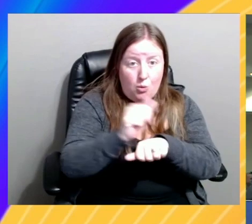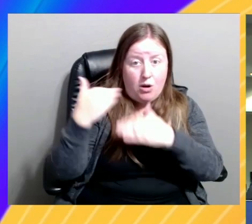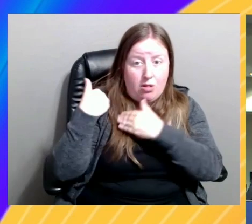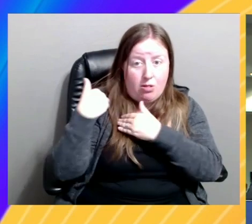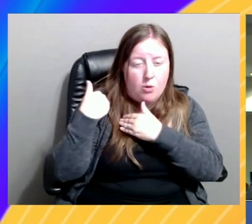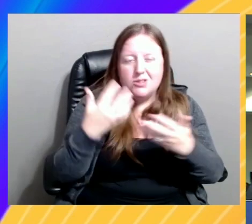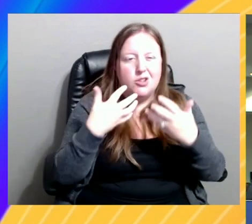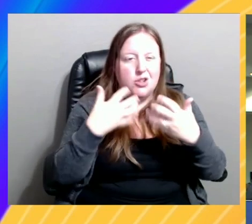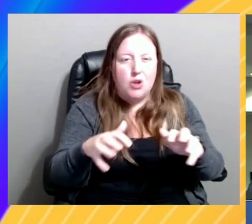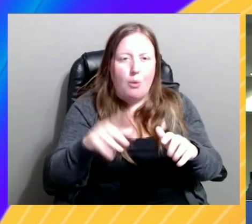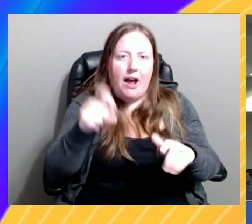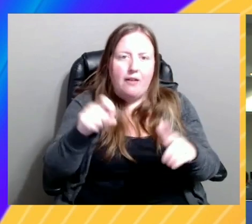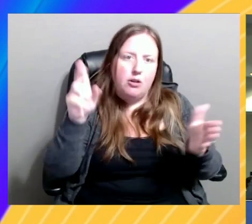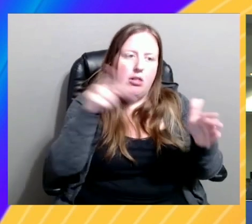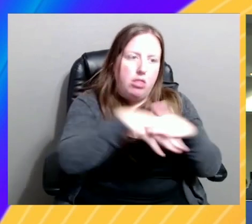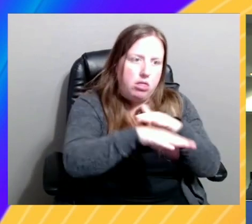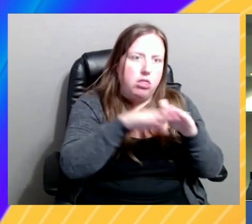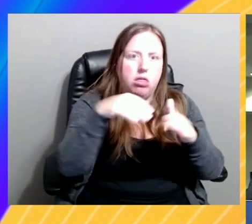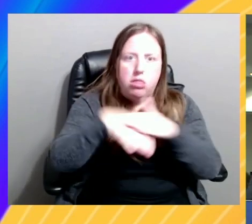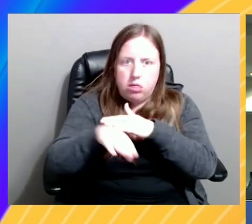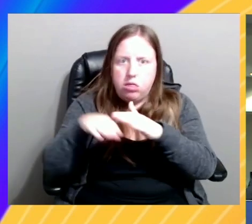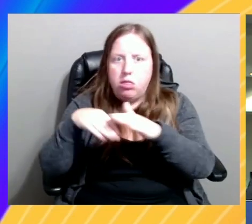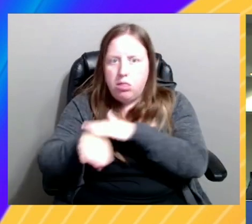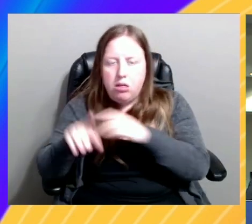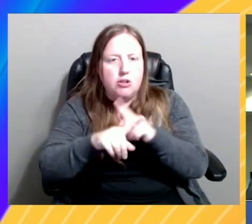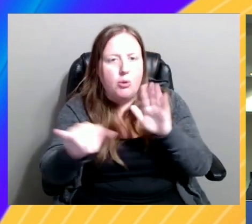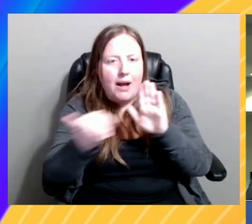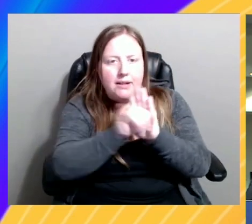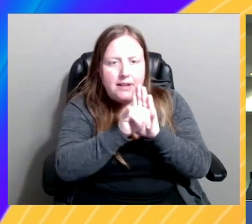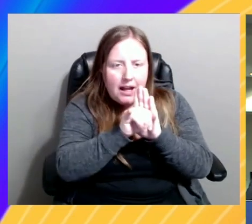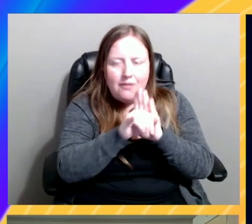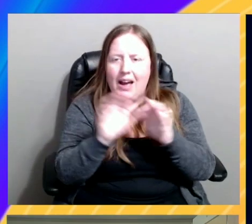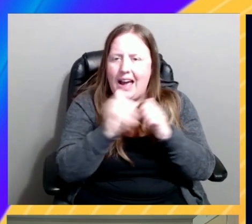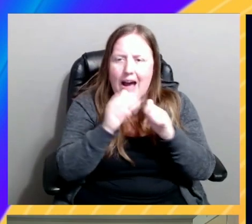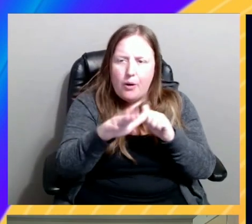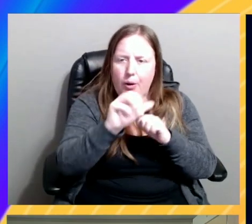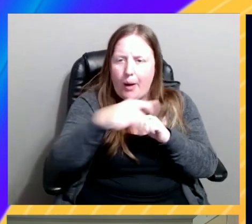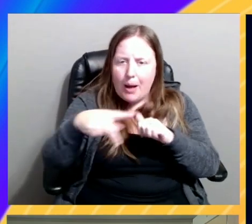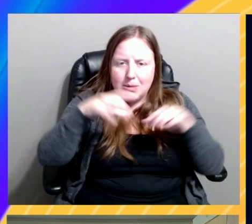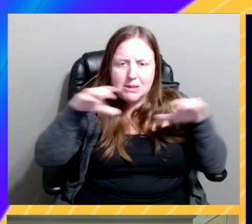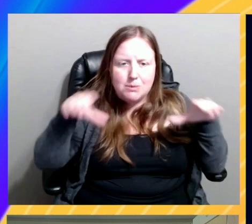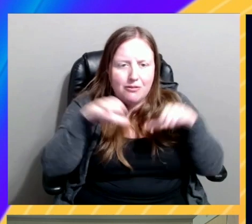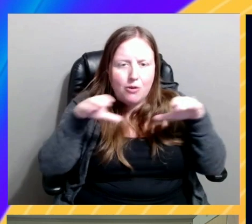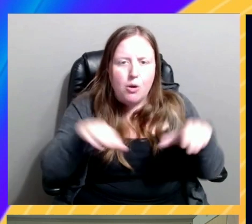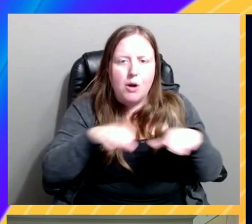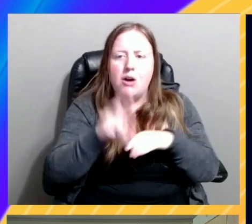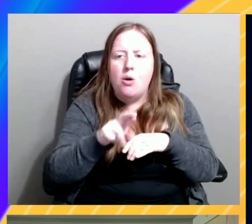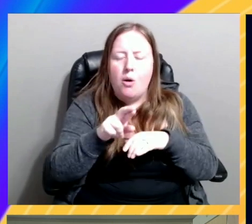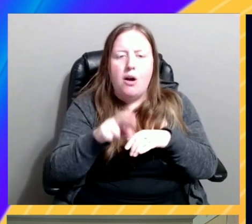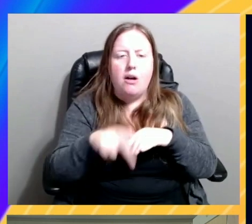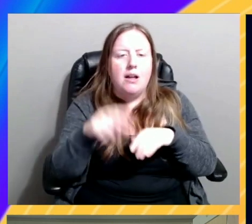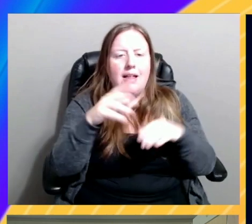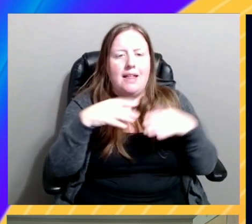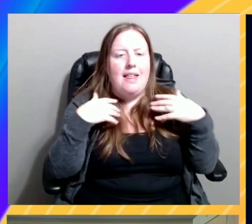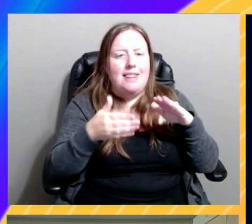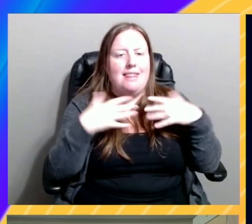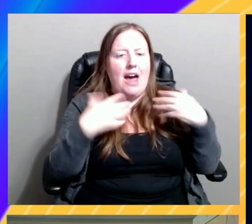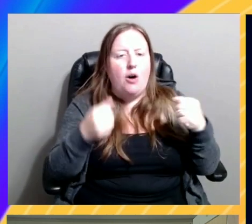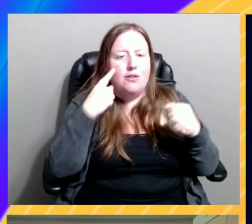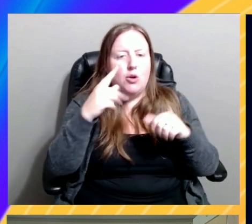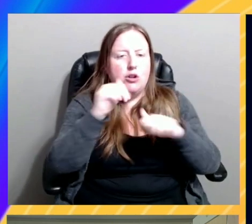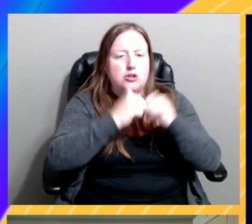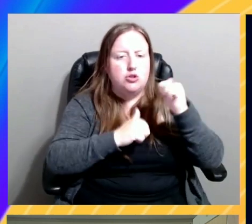in to each account to identify how your application is performing or the operational health of your infrastructure. So, we've